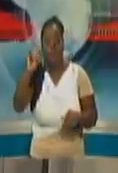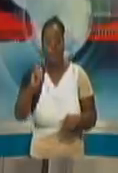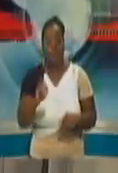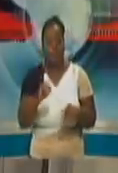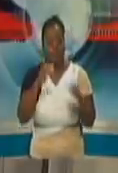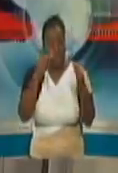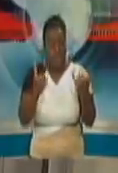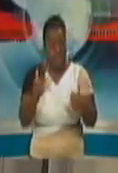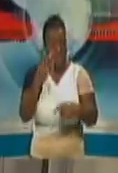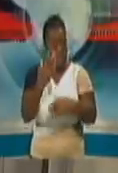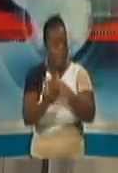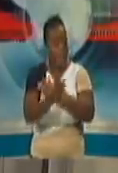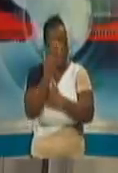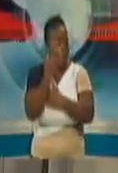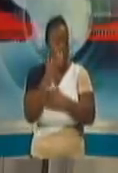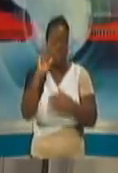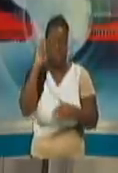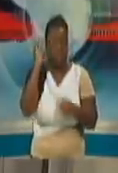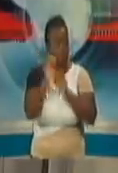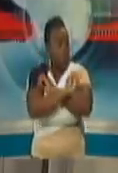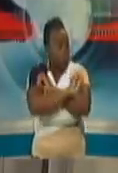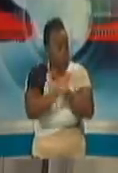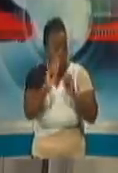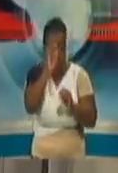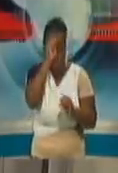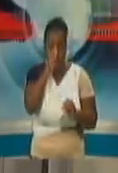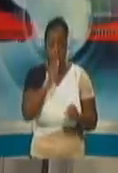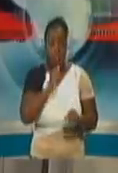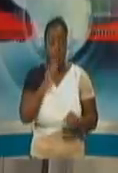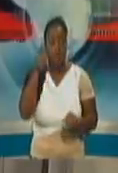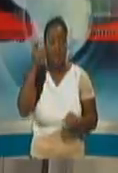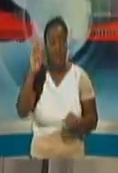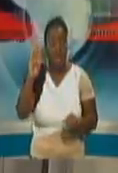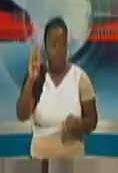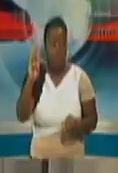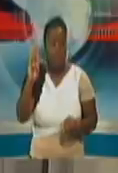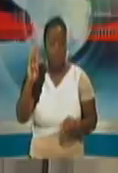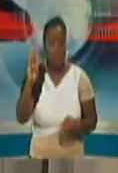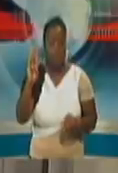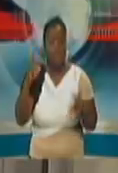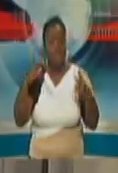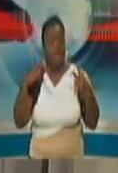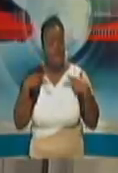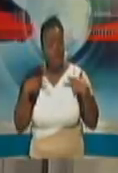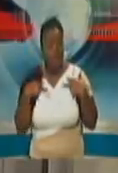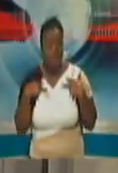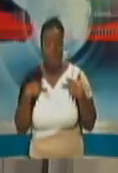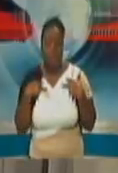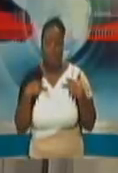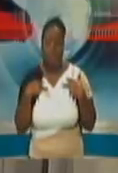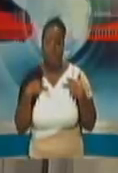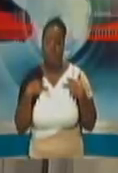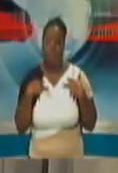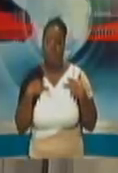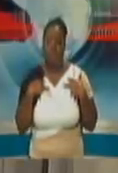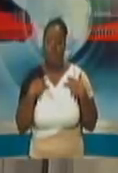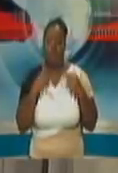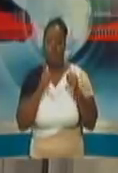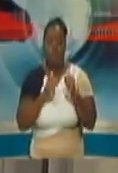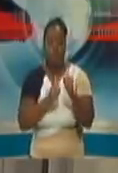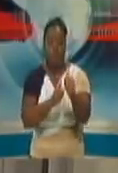that any private lab has gone through the full QA